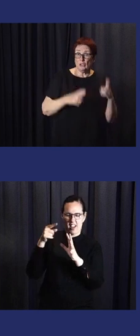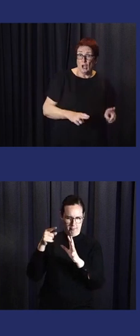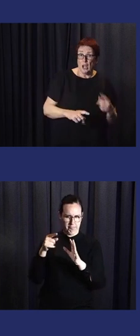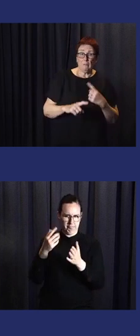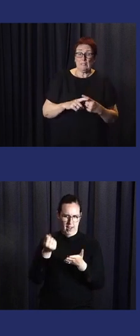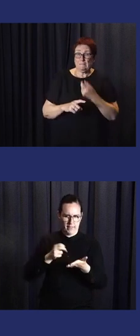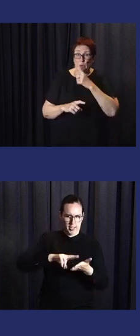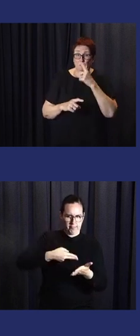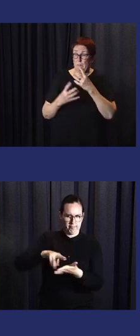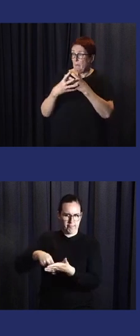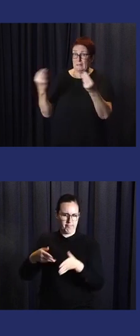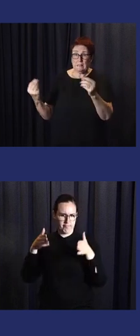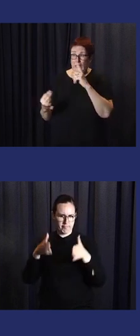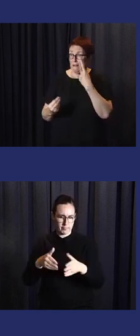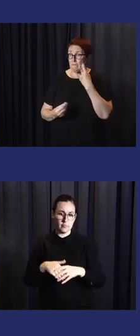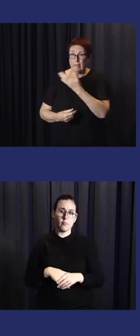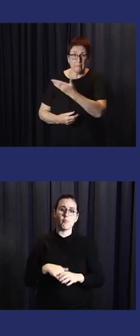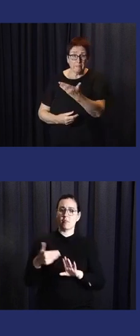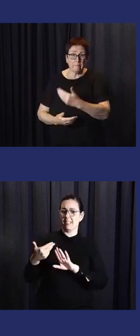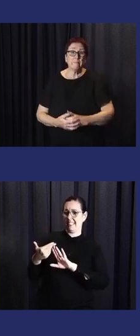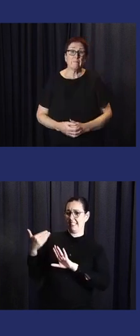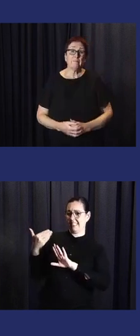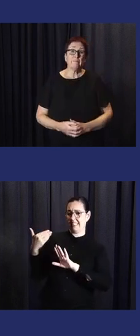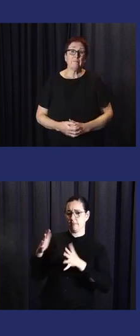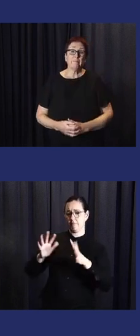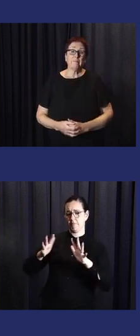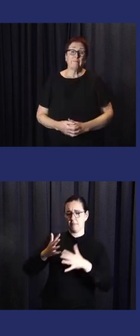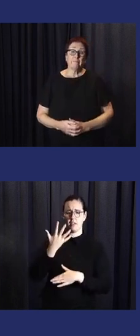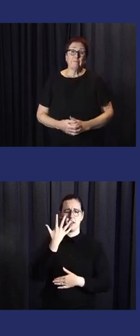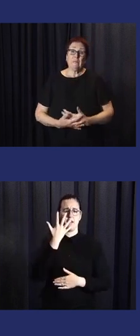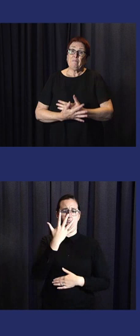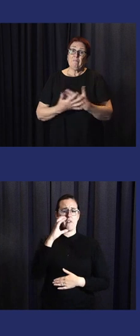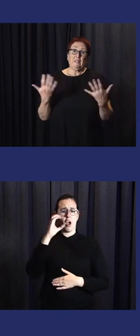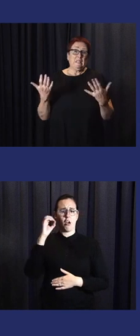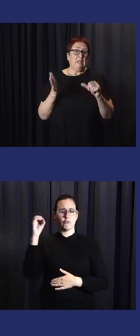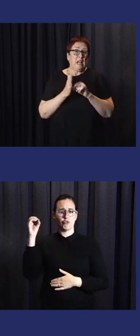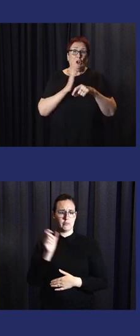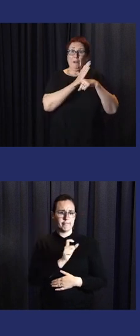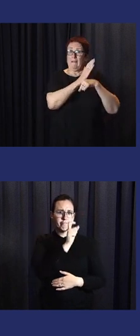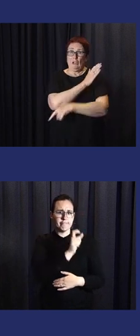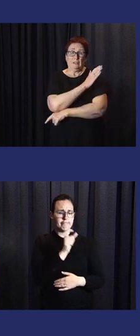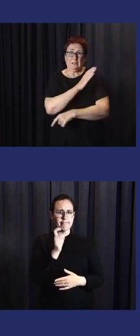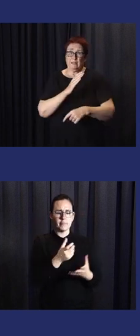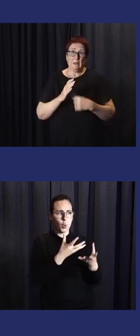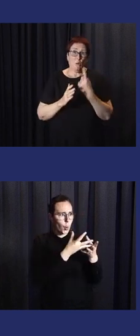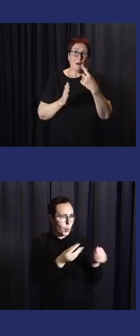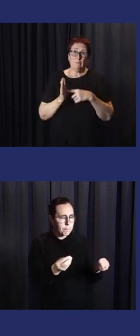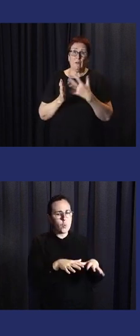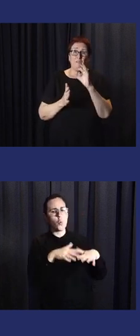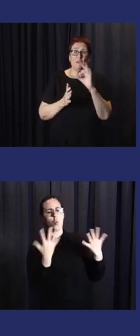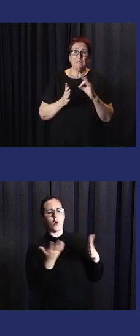years, the natural disasters have caught about 500 deaths and missing people. And the